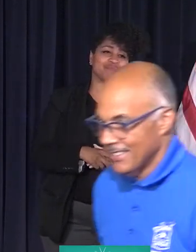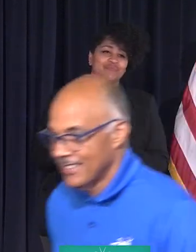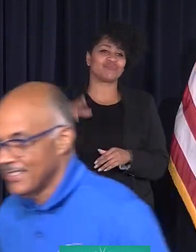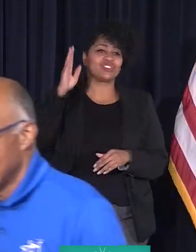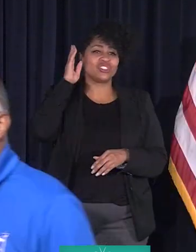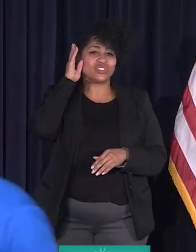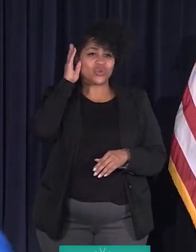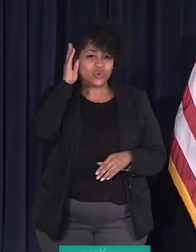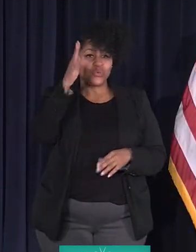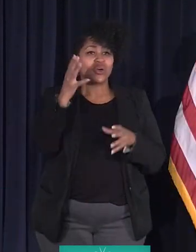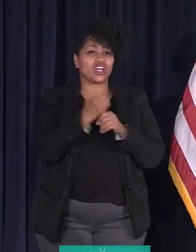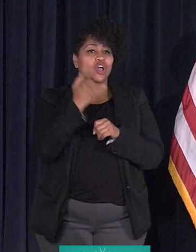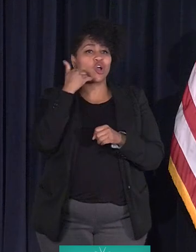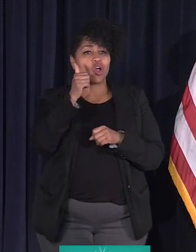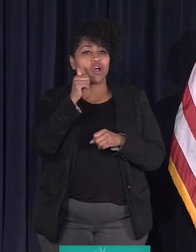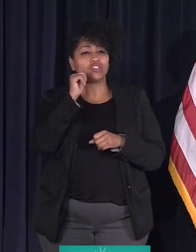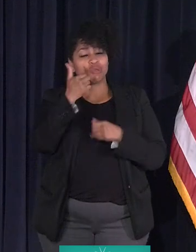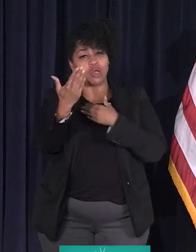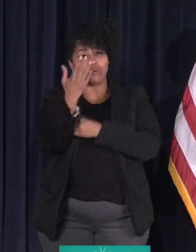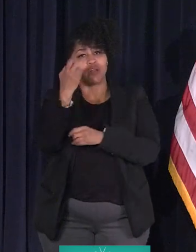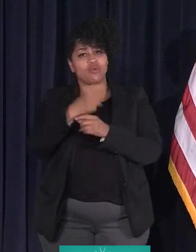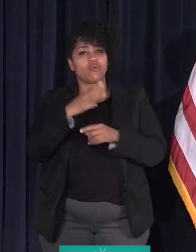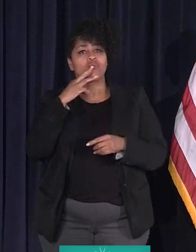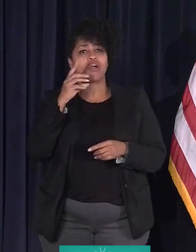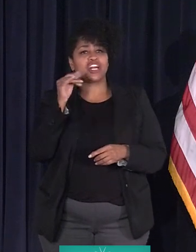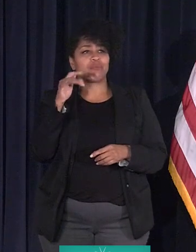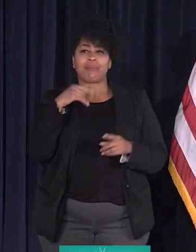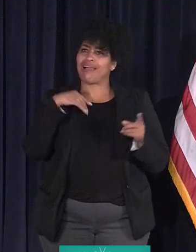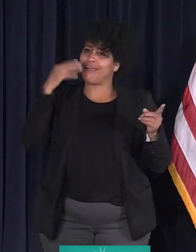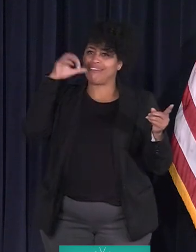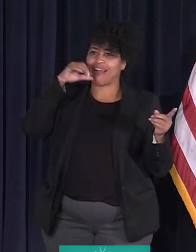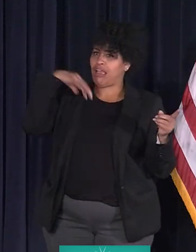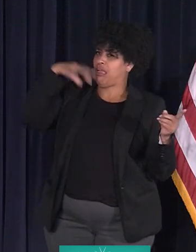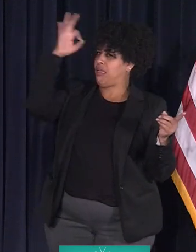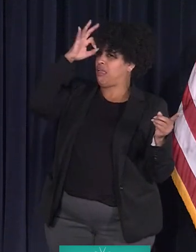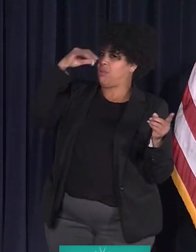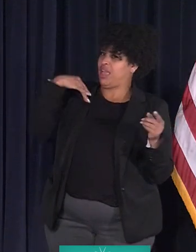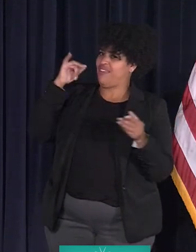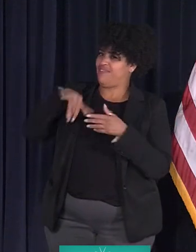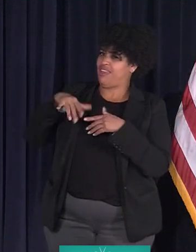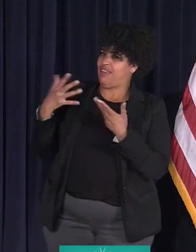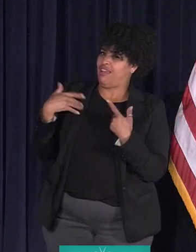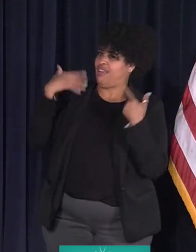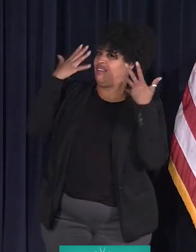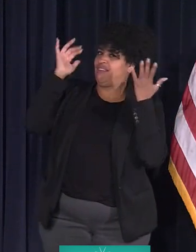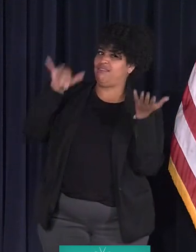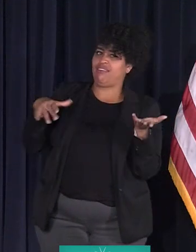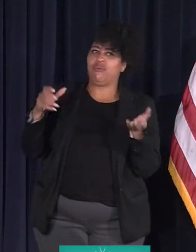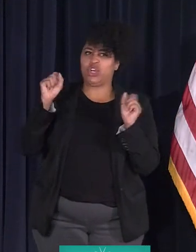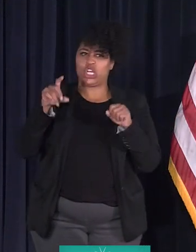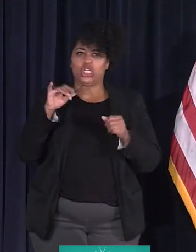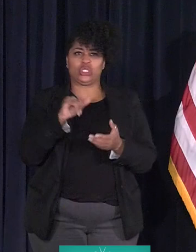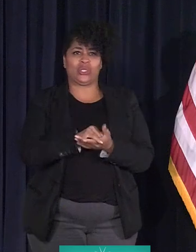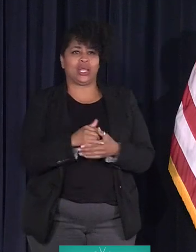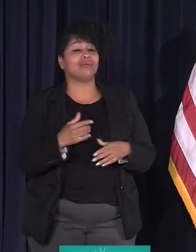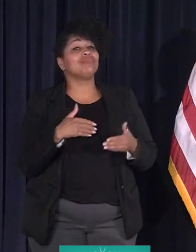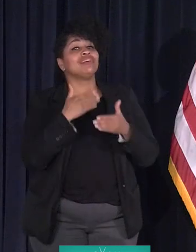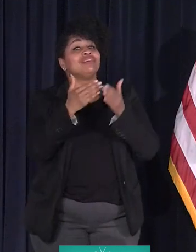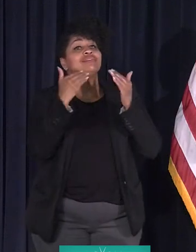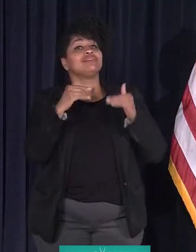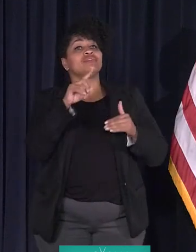morning from the water department. And I didn't know we had that program. I learned a lot by doing these things. All right. Next question.